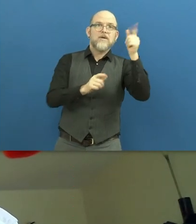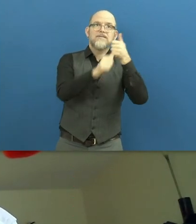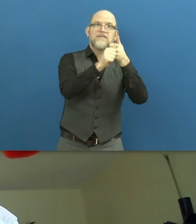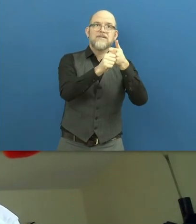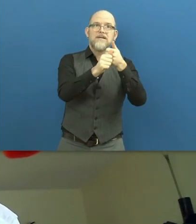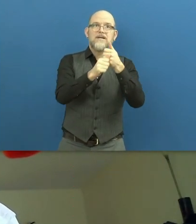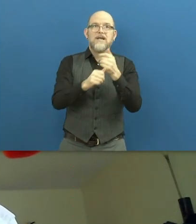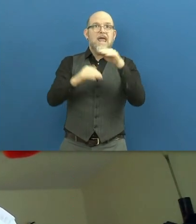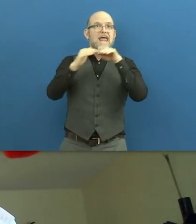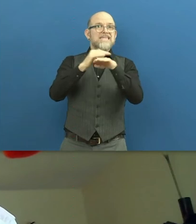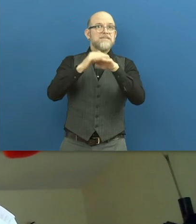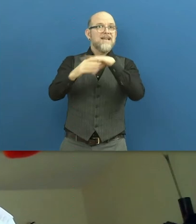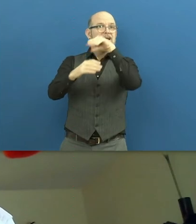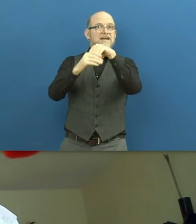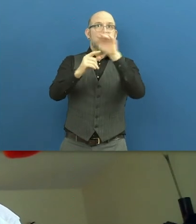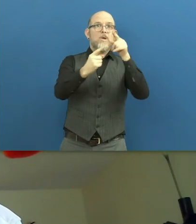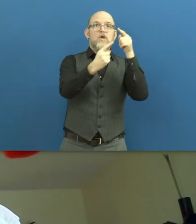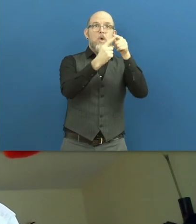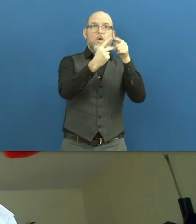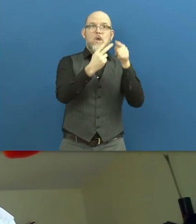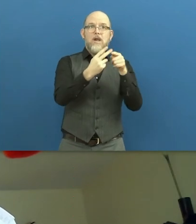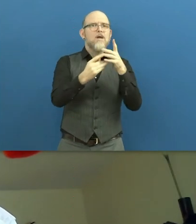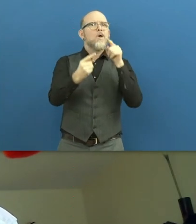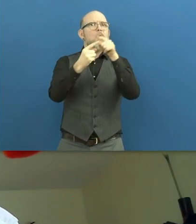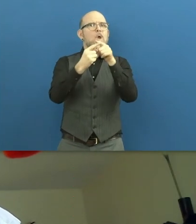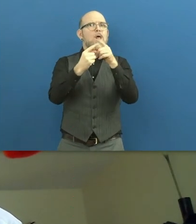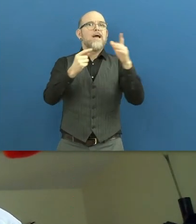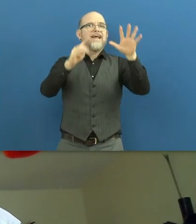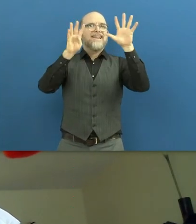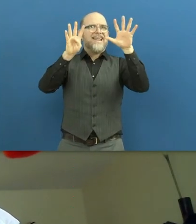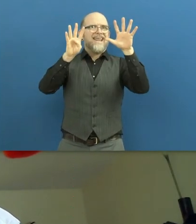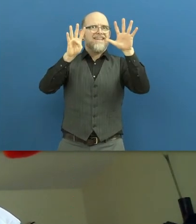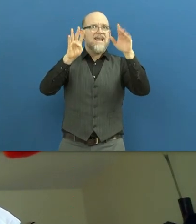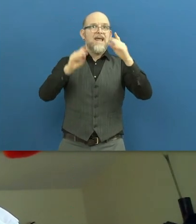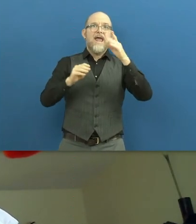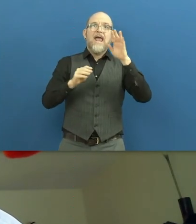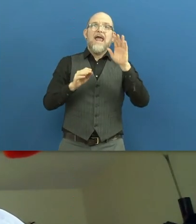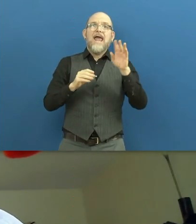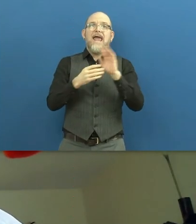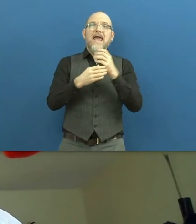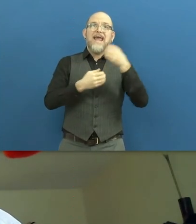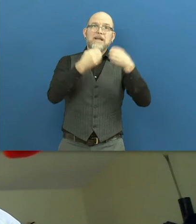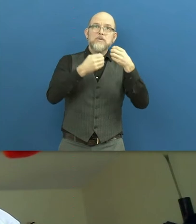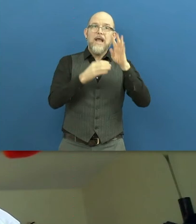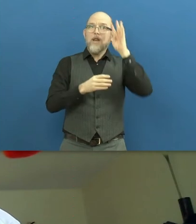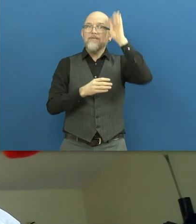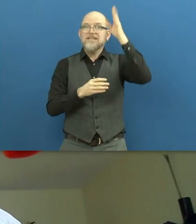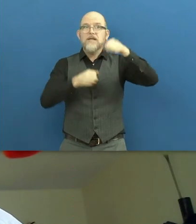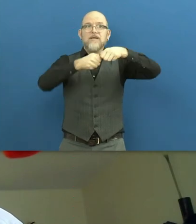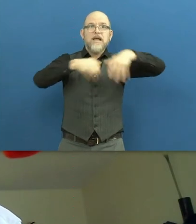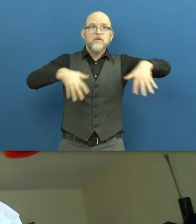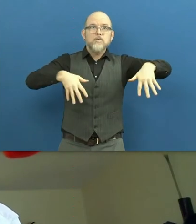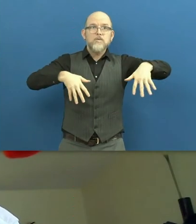ICT and its goals. In particular, Goal 9 on industry innovation and infrastructure.